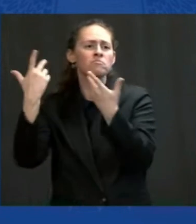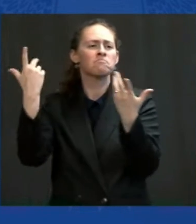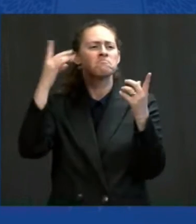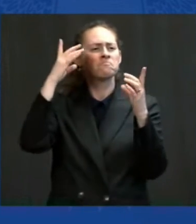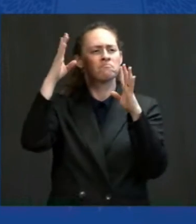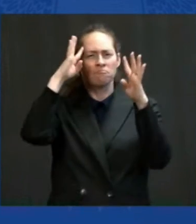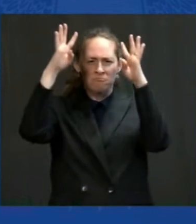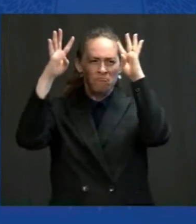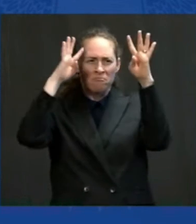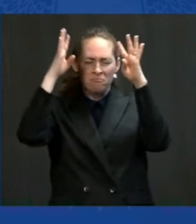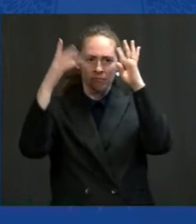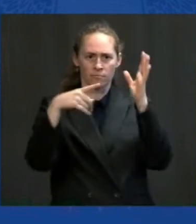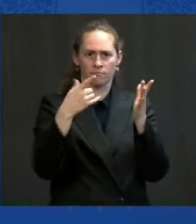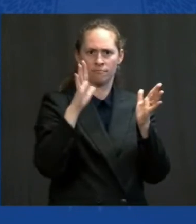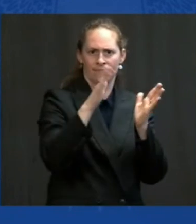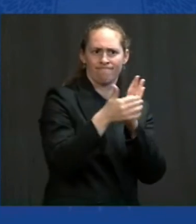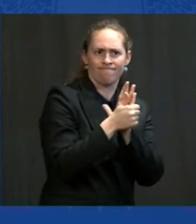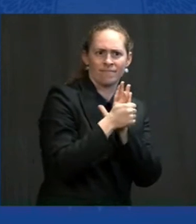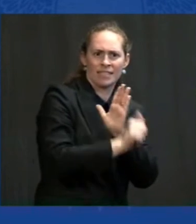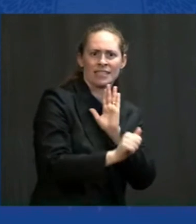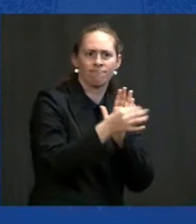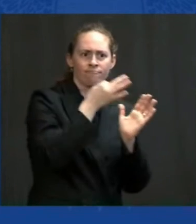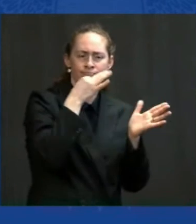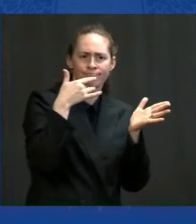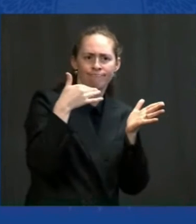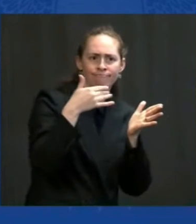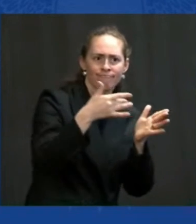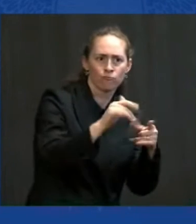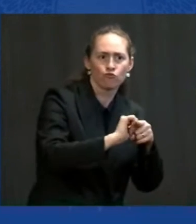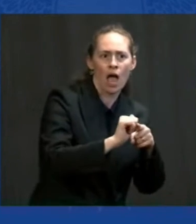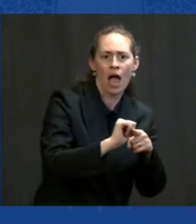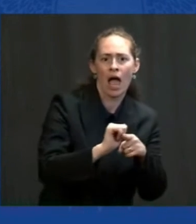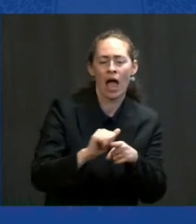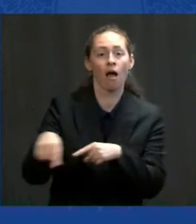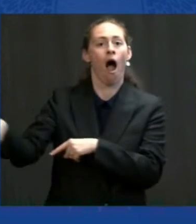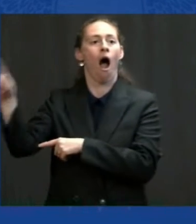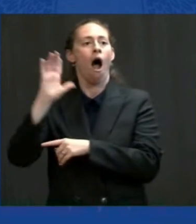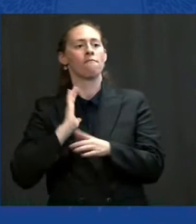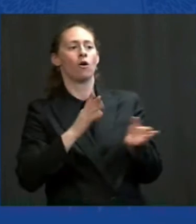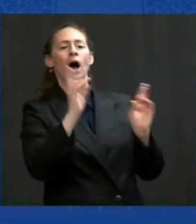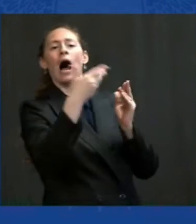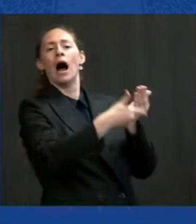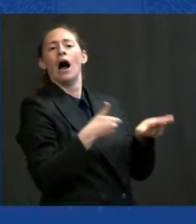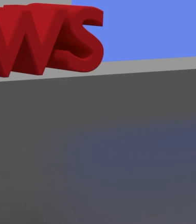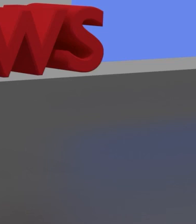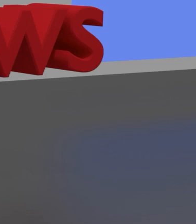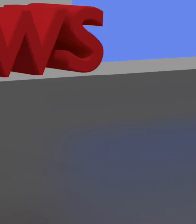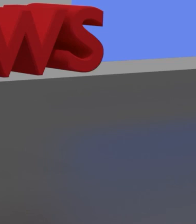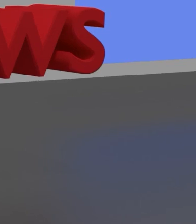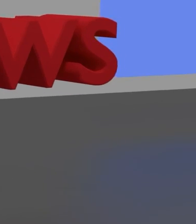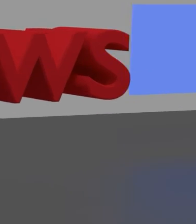want that lead to good middle-class — and I was — I make no apology — union jobs.